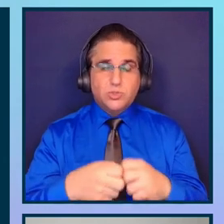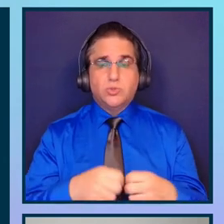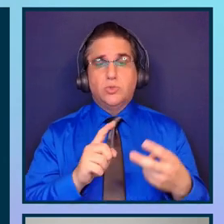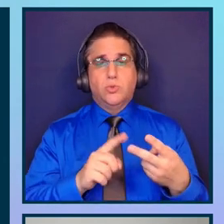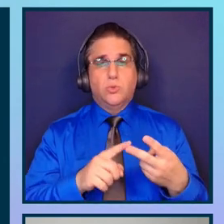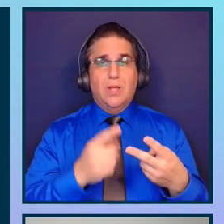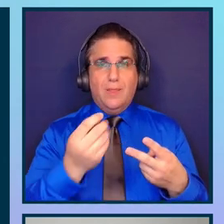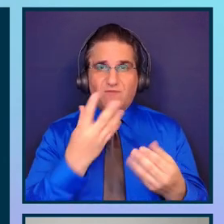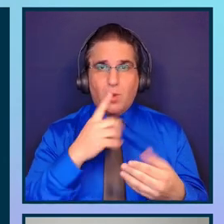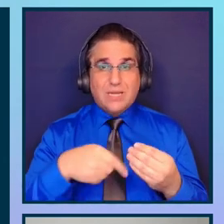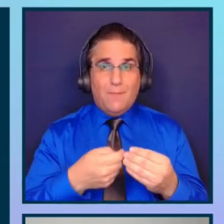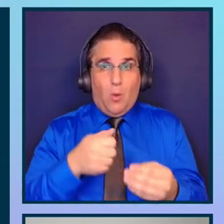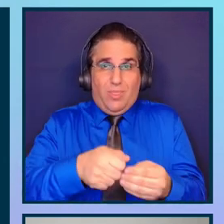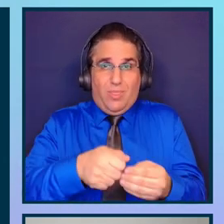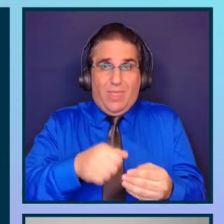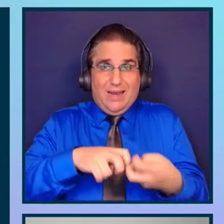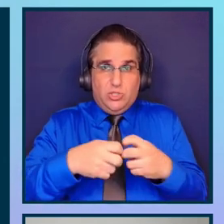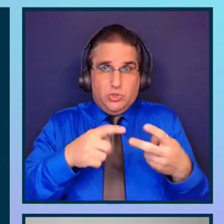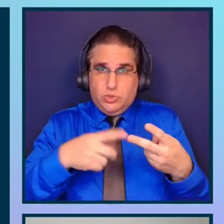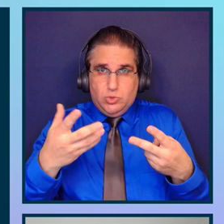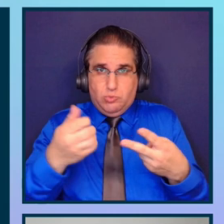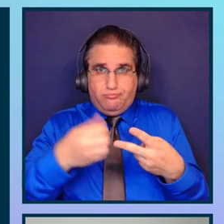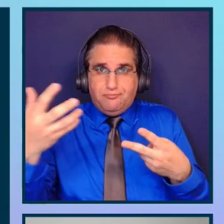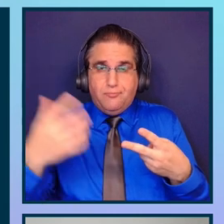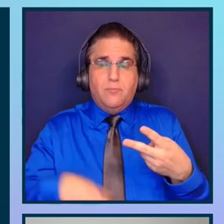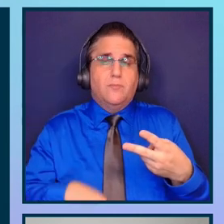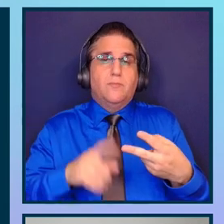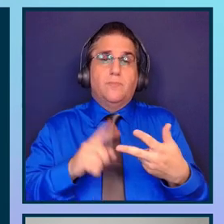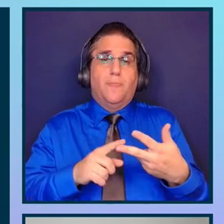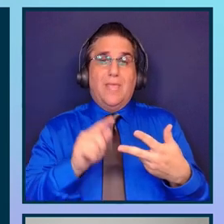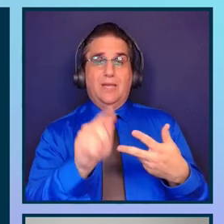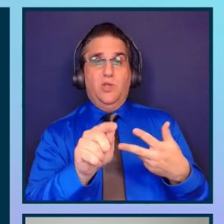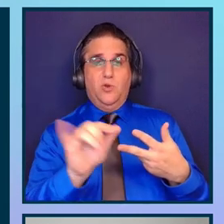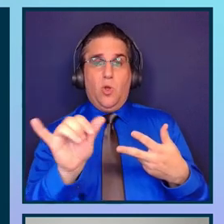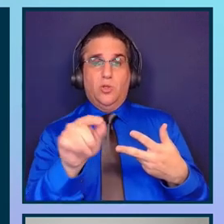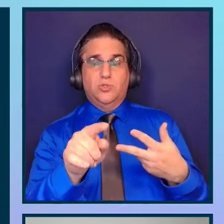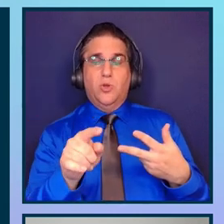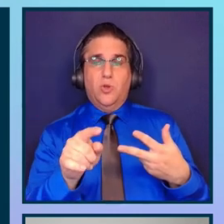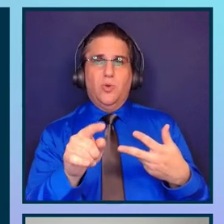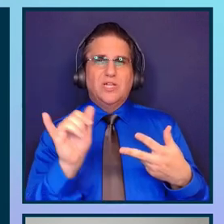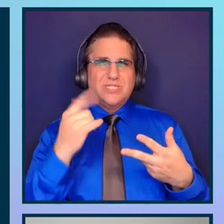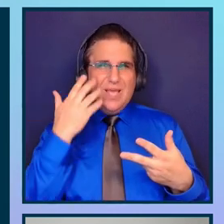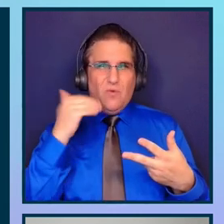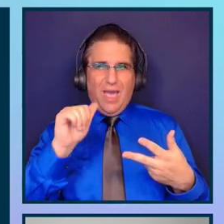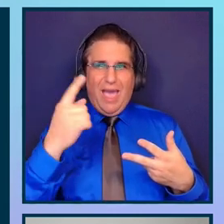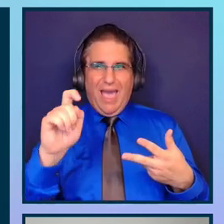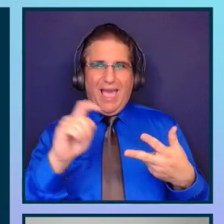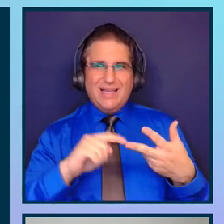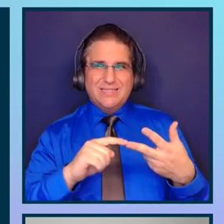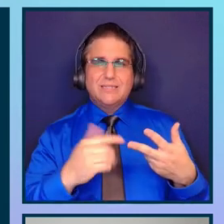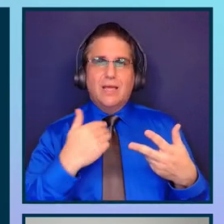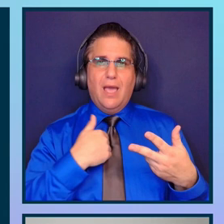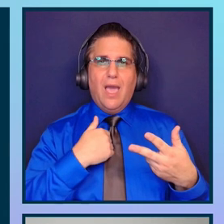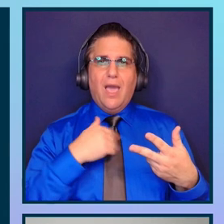bit of information about the issue. And in this case as well, as well as Axe, I can see a direct